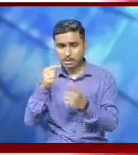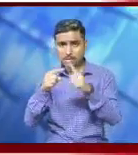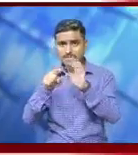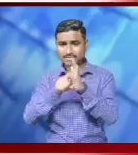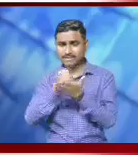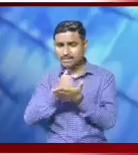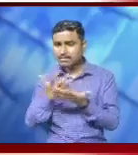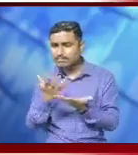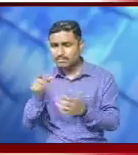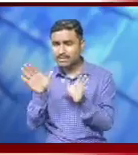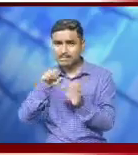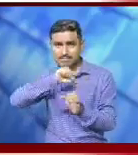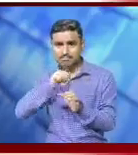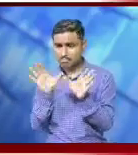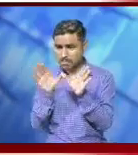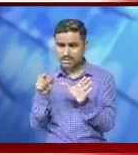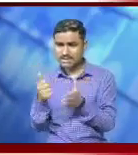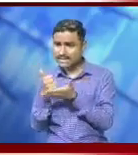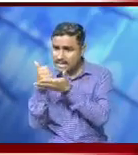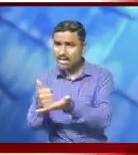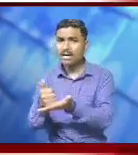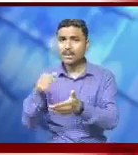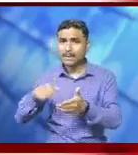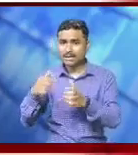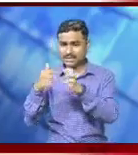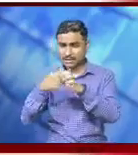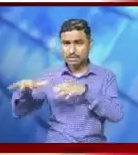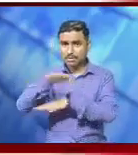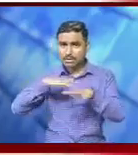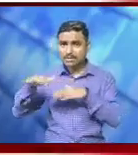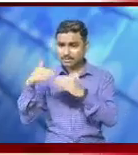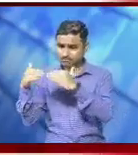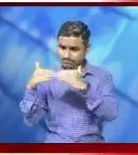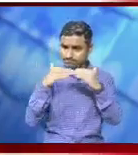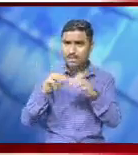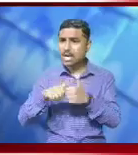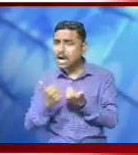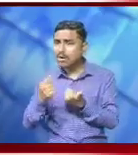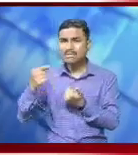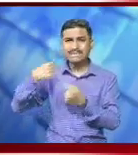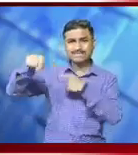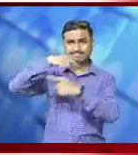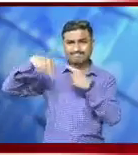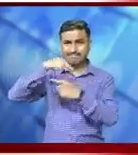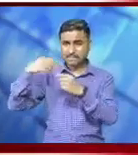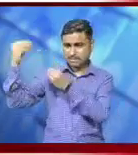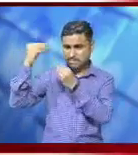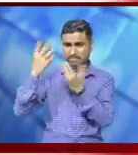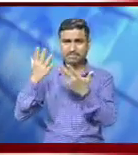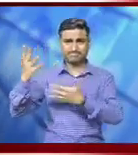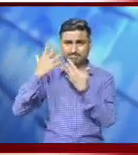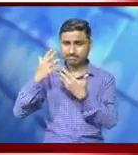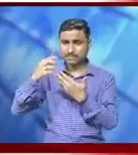The participants were also trained and informed about the importance of bees in climate change